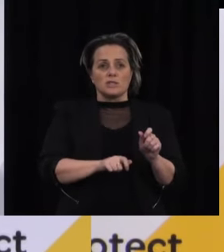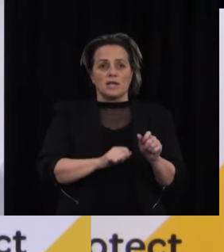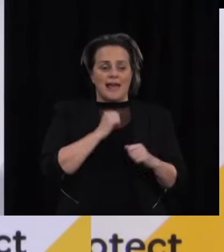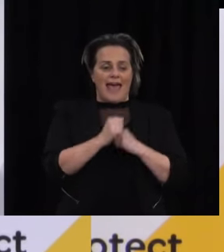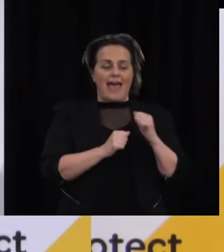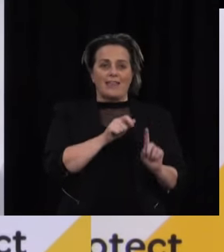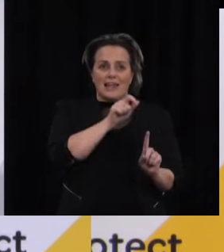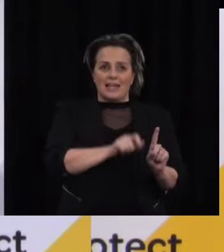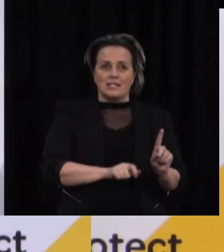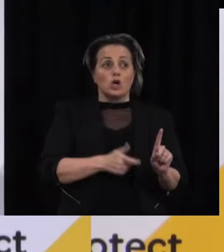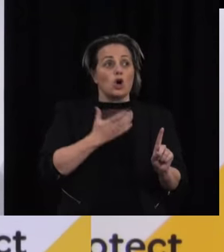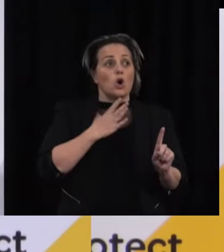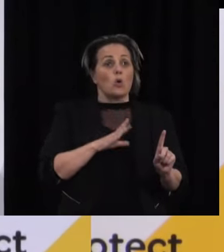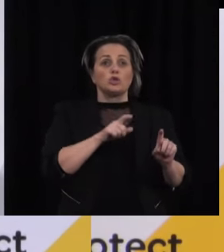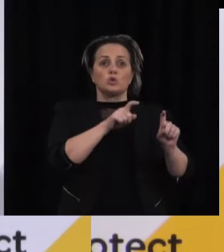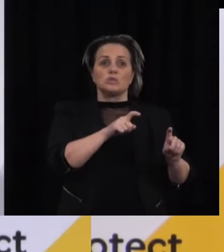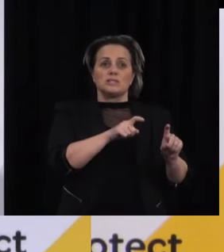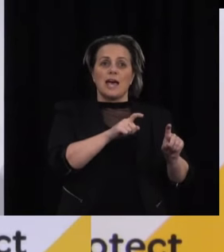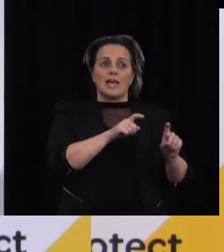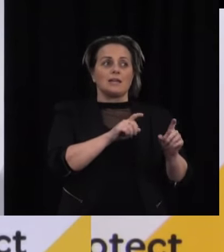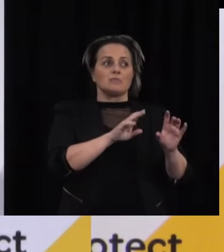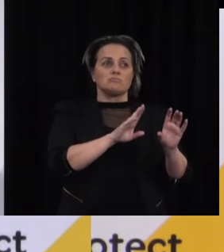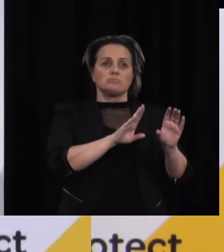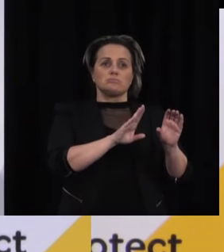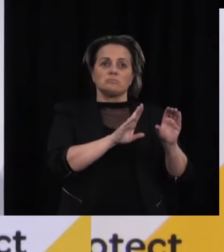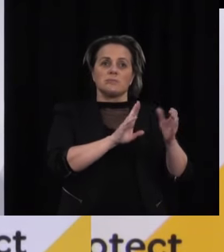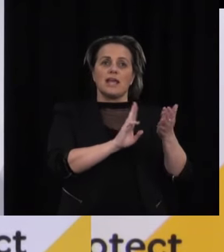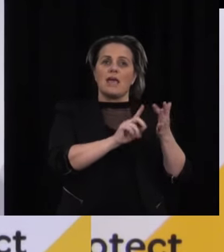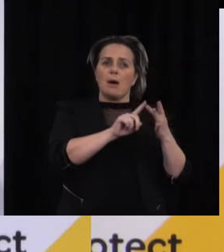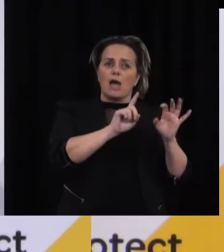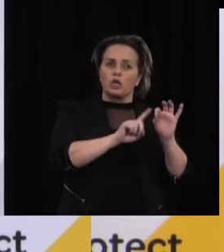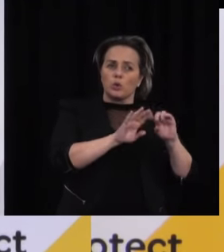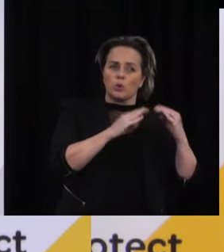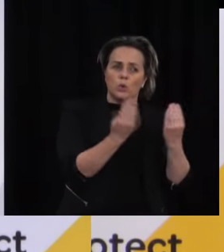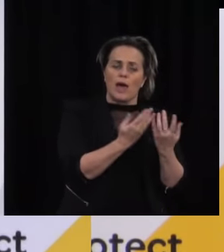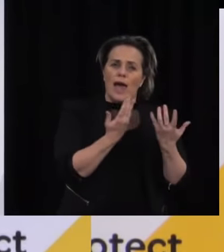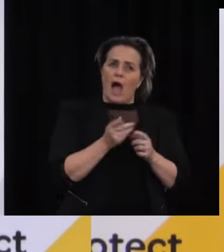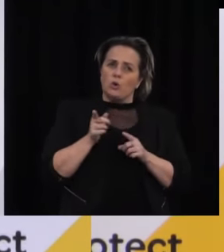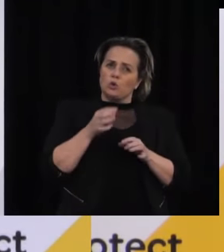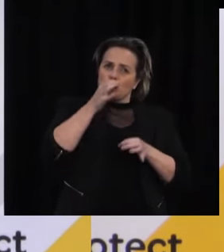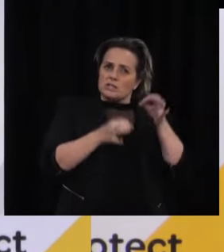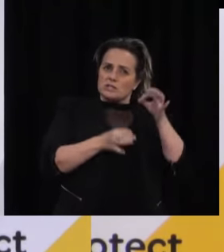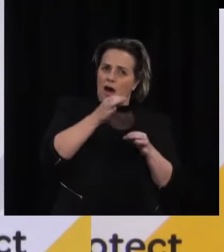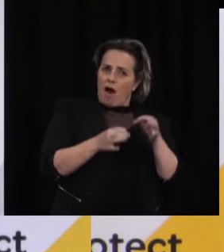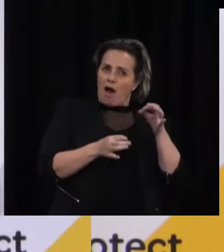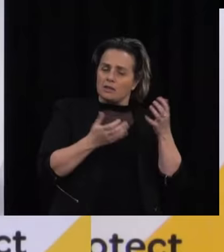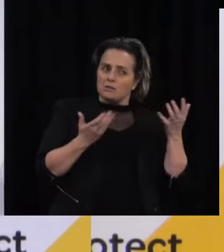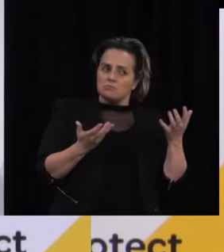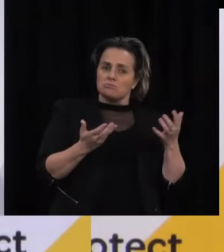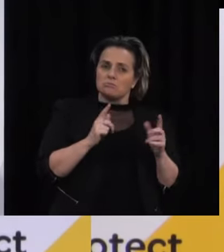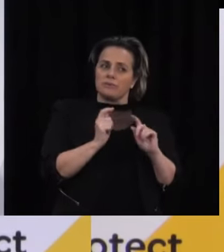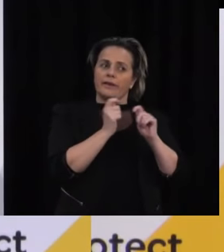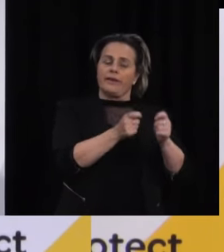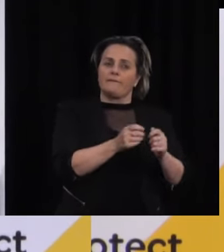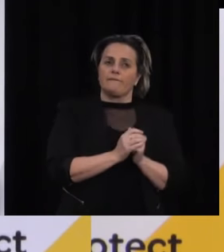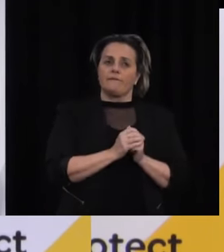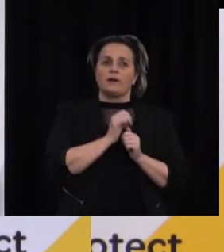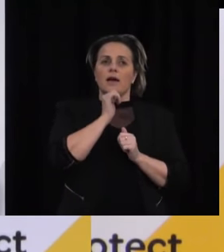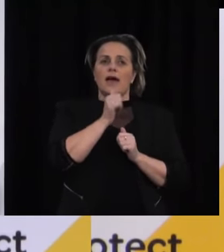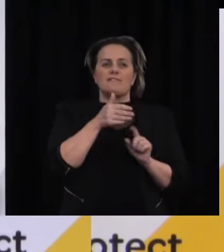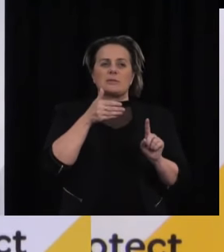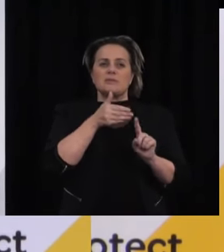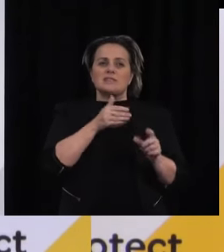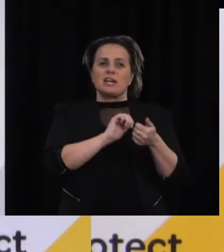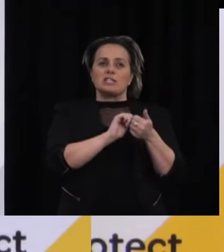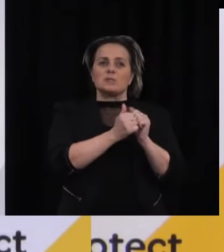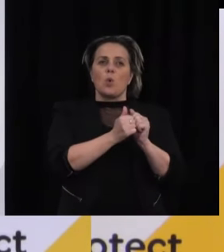what's the process and what criteria is used to determine their application? Ultimately, if they're coming in under a specific sporting